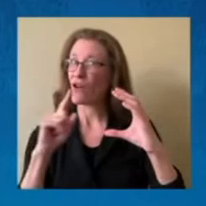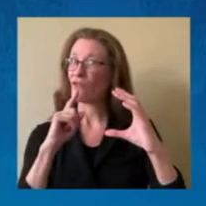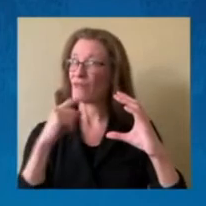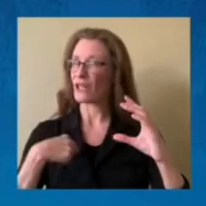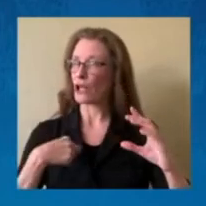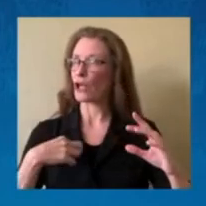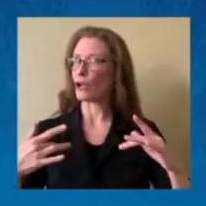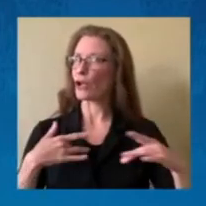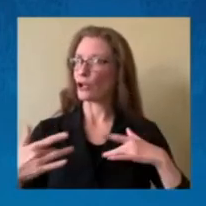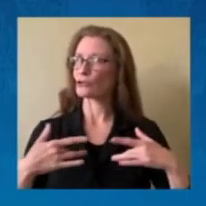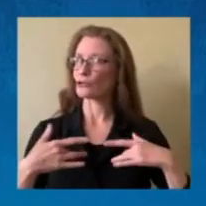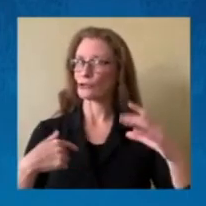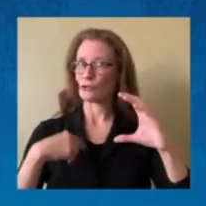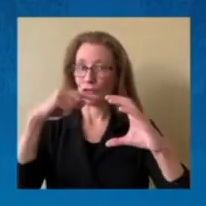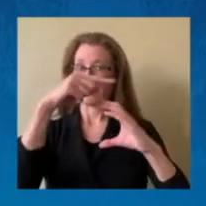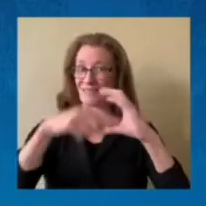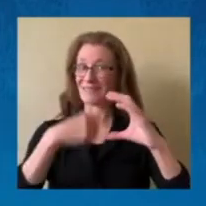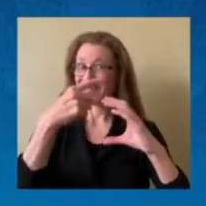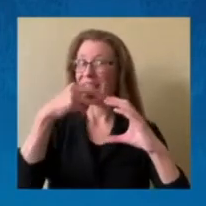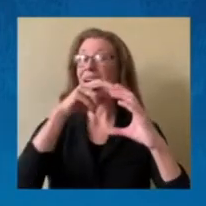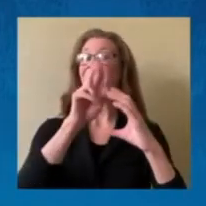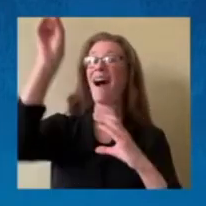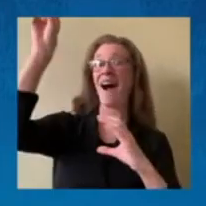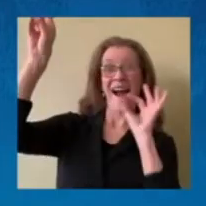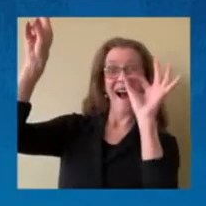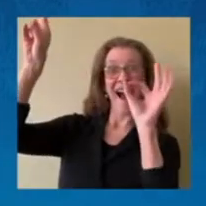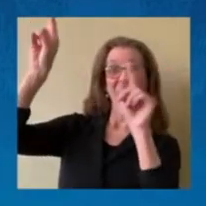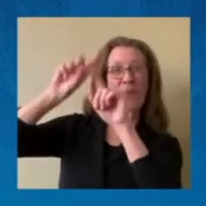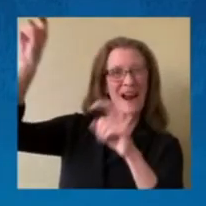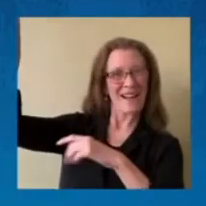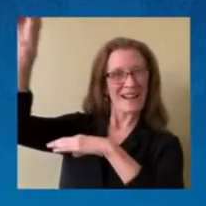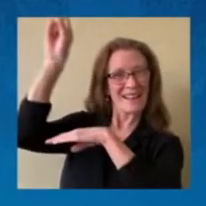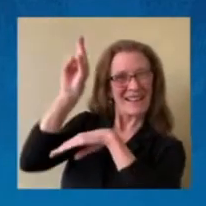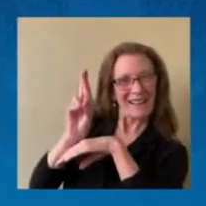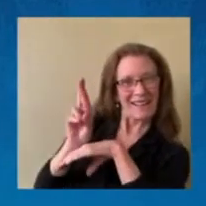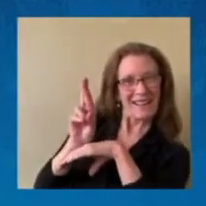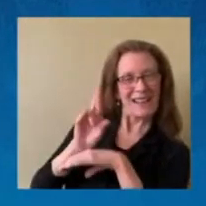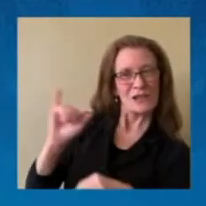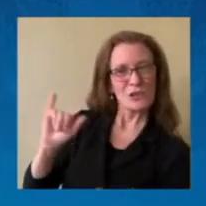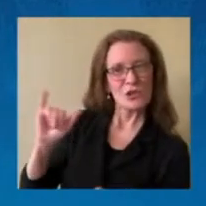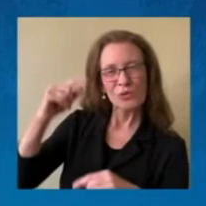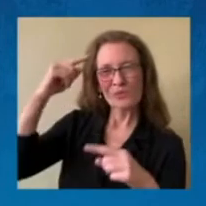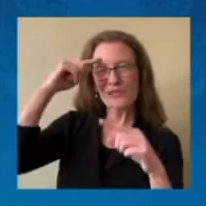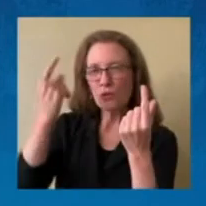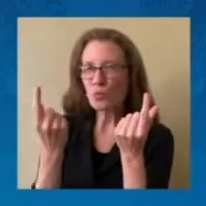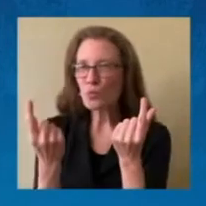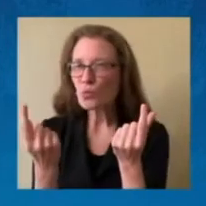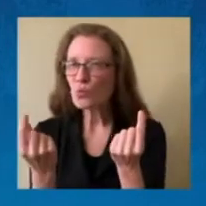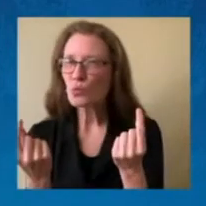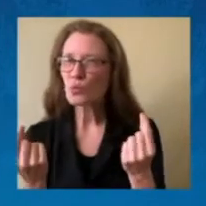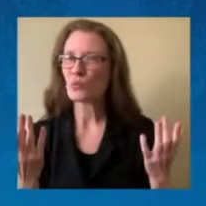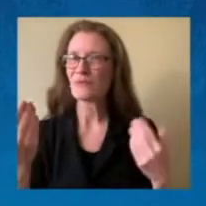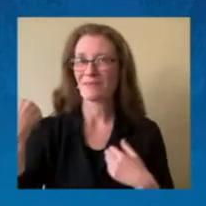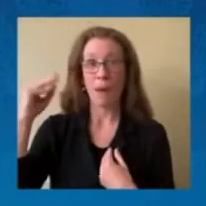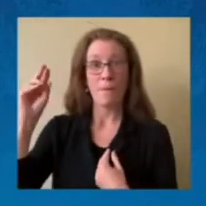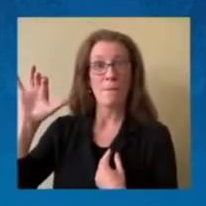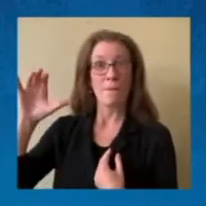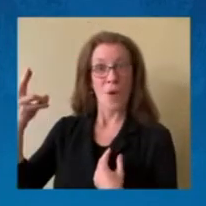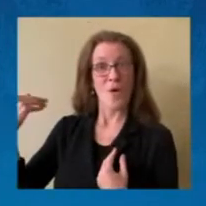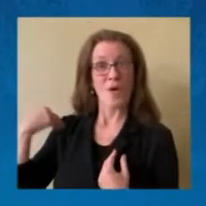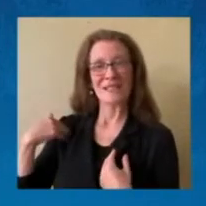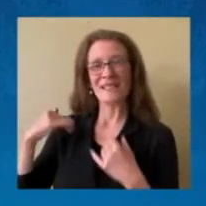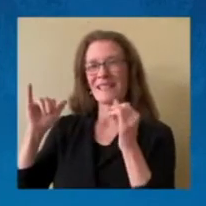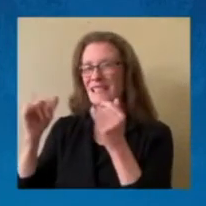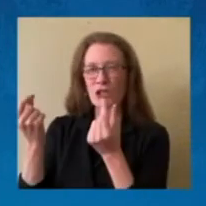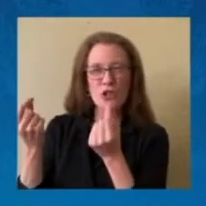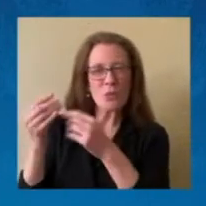addressing this through new regulations that became effective in March of this year, which enhanced the requirements to avoid collisions with